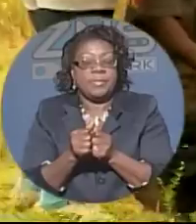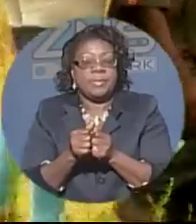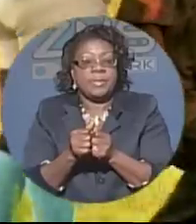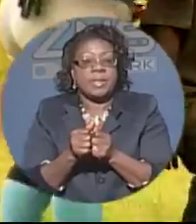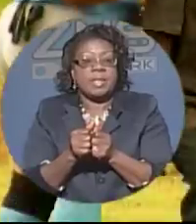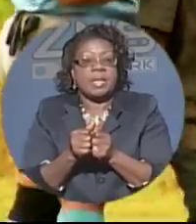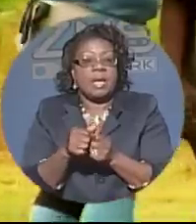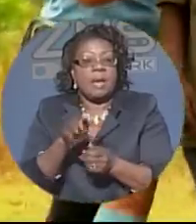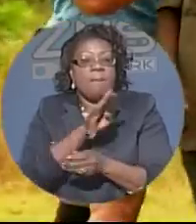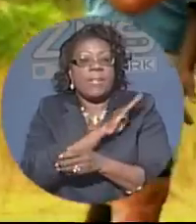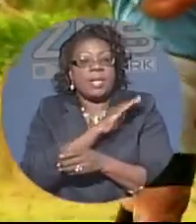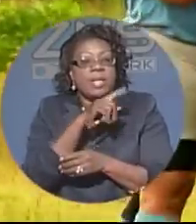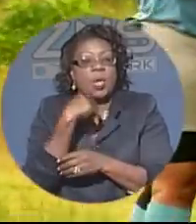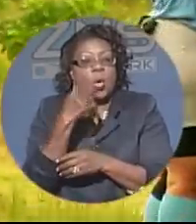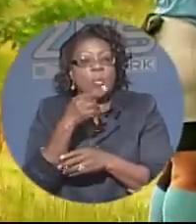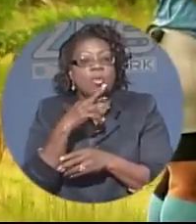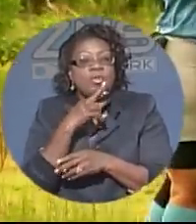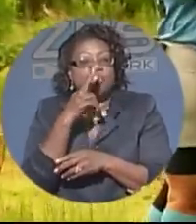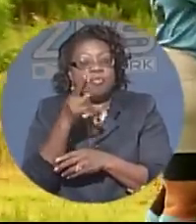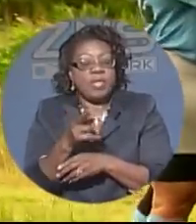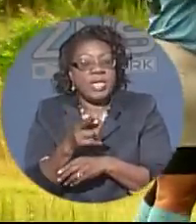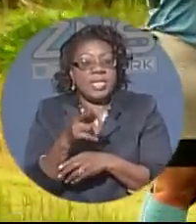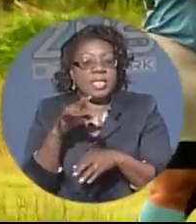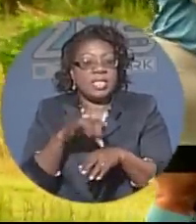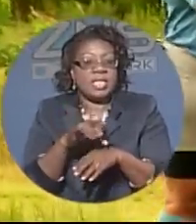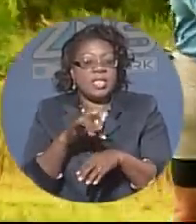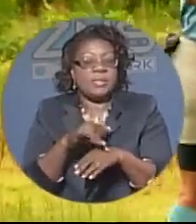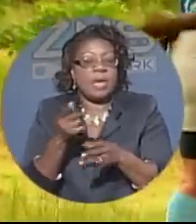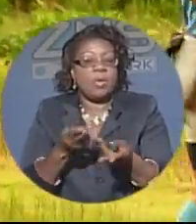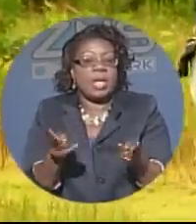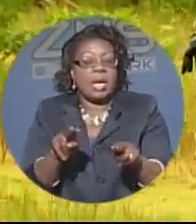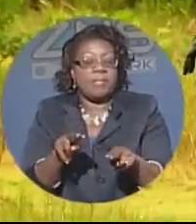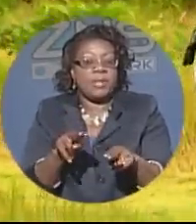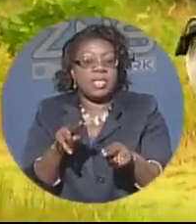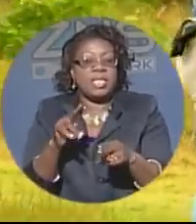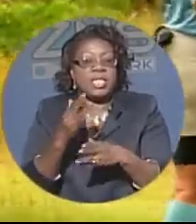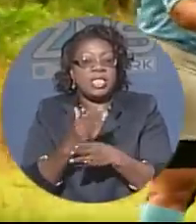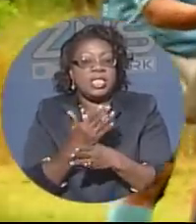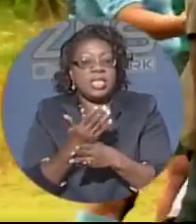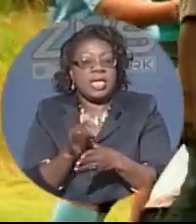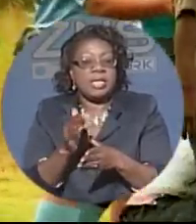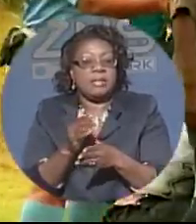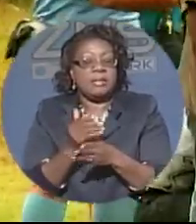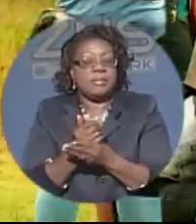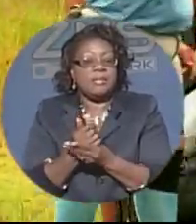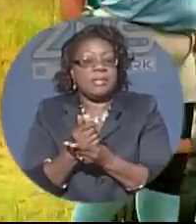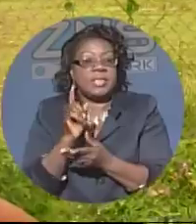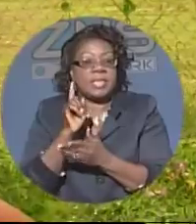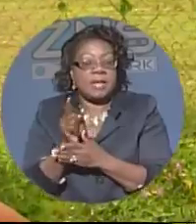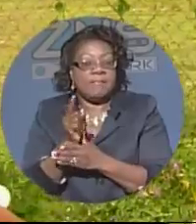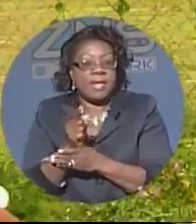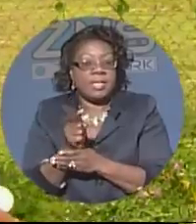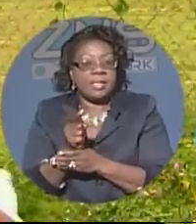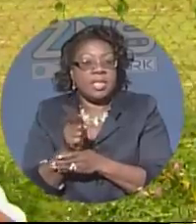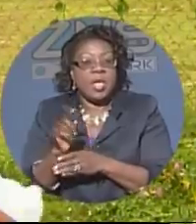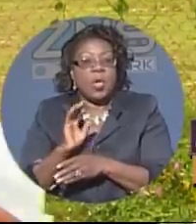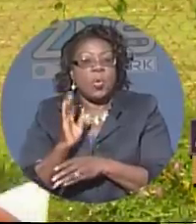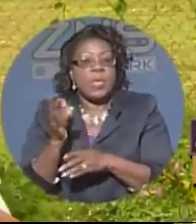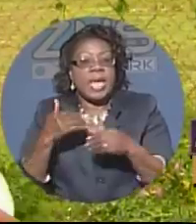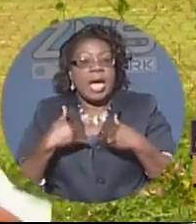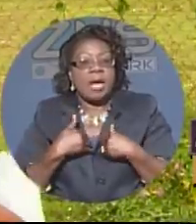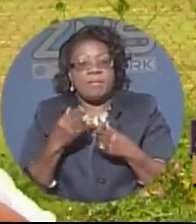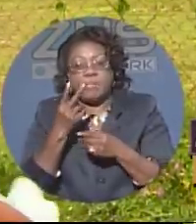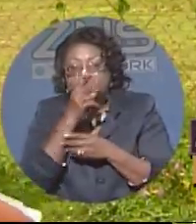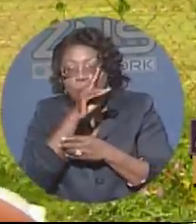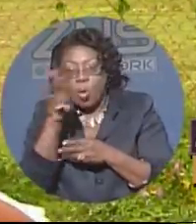Meantime Butler who was really touched by the incident shared this bit of advice. All these serious times we've got to watch our kids.